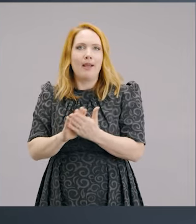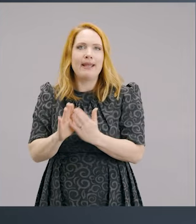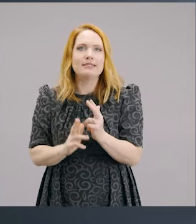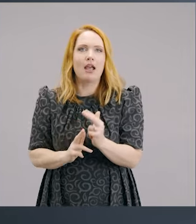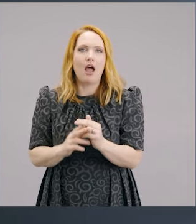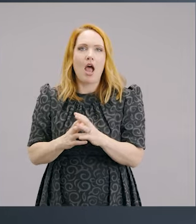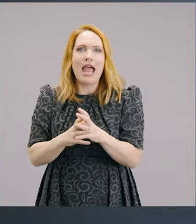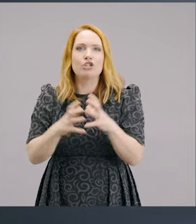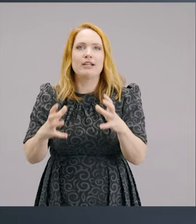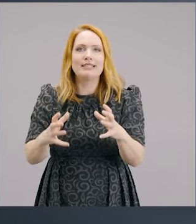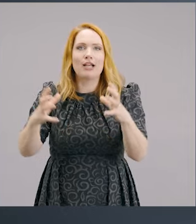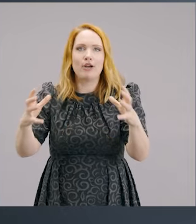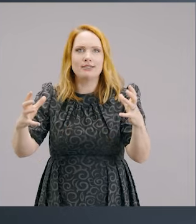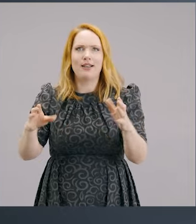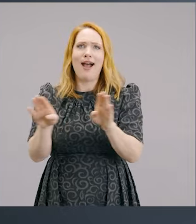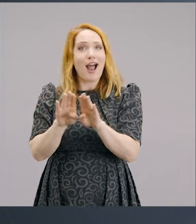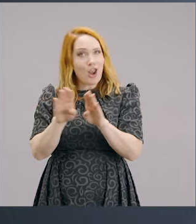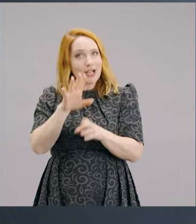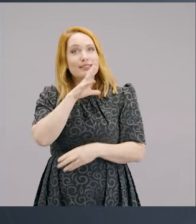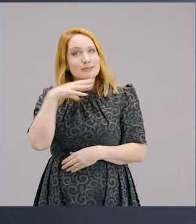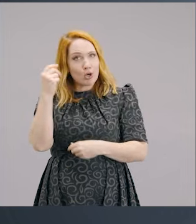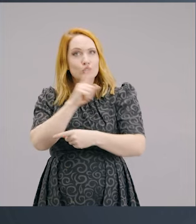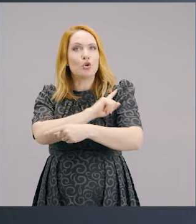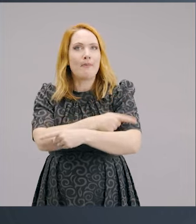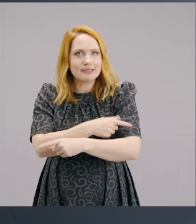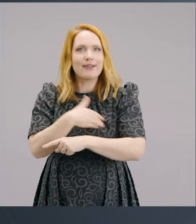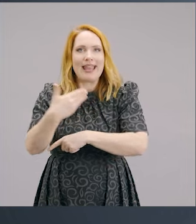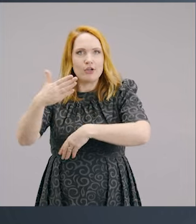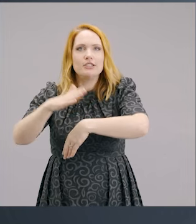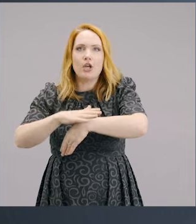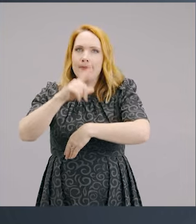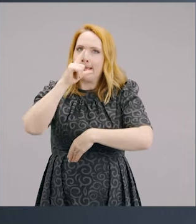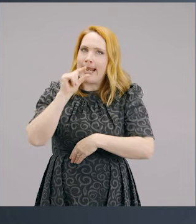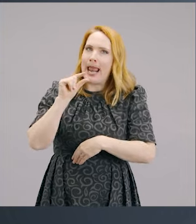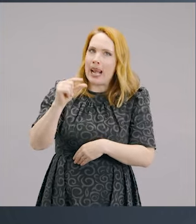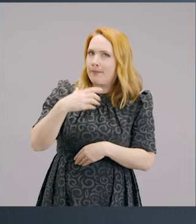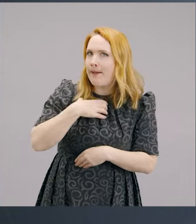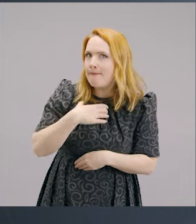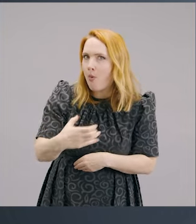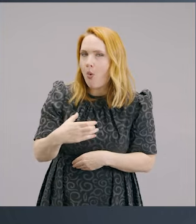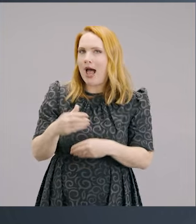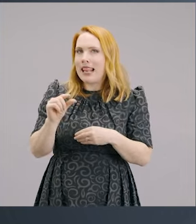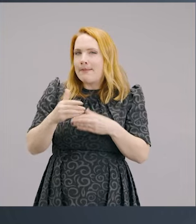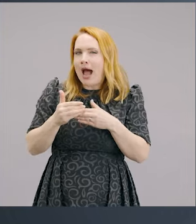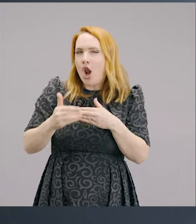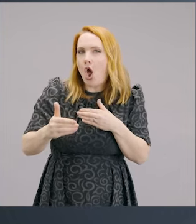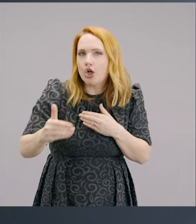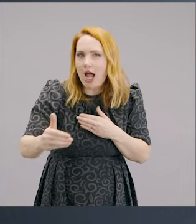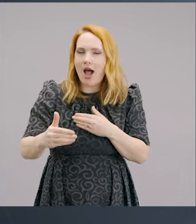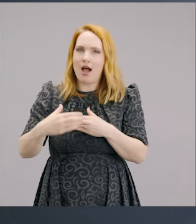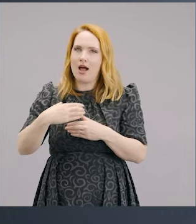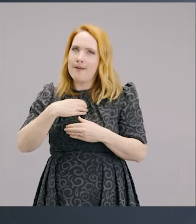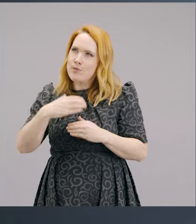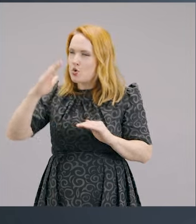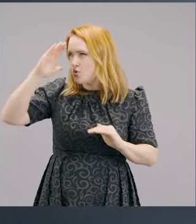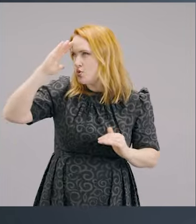spiritual muscles. And so each time I go there, I'm trying to go up a click. I may do a little bit longer. I may do it a little bit harder. I